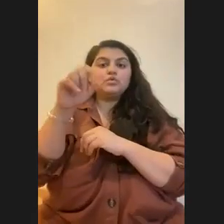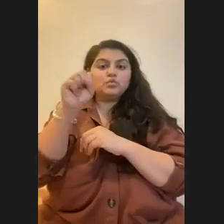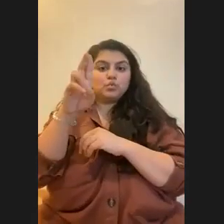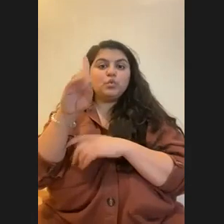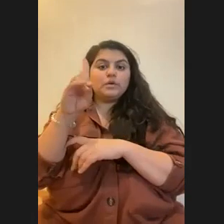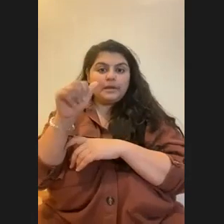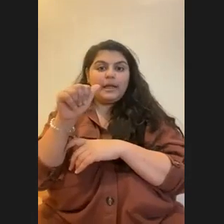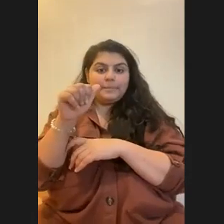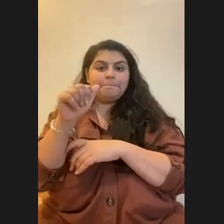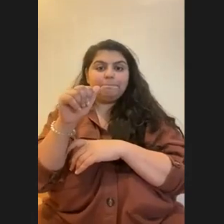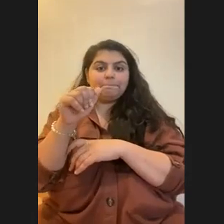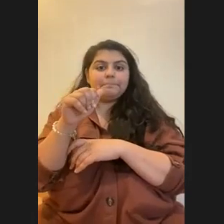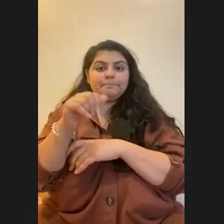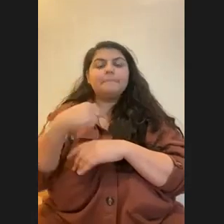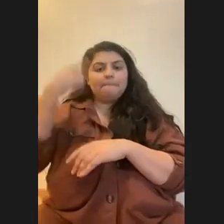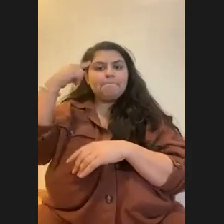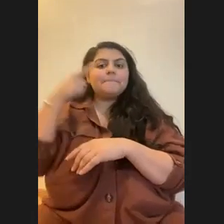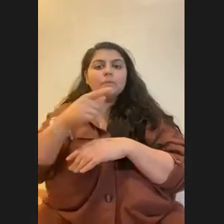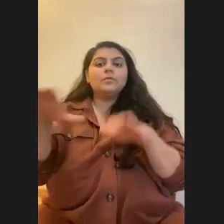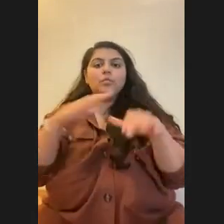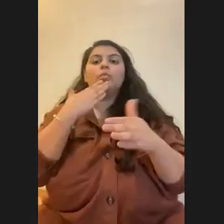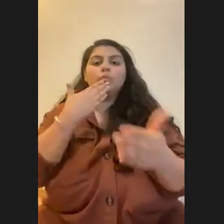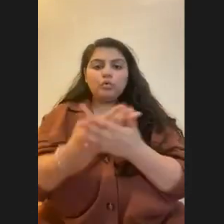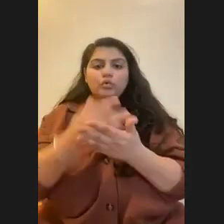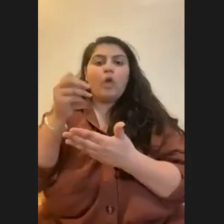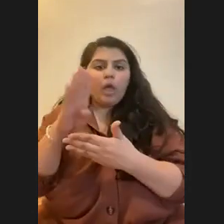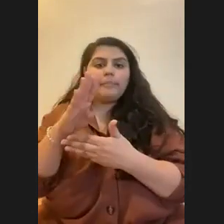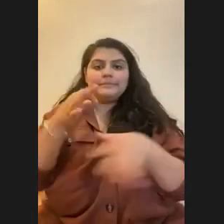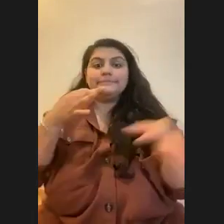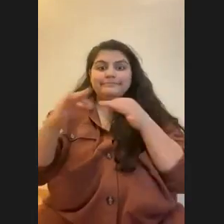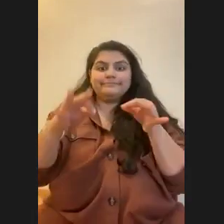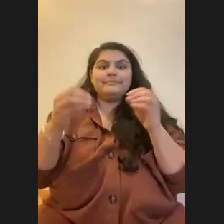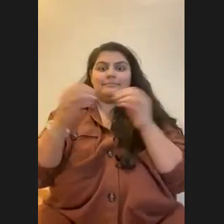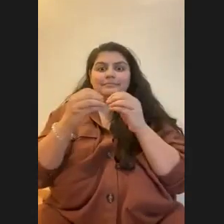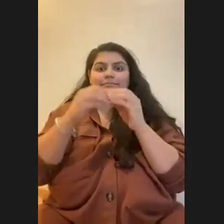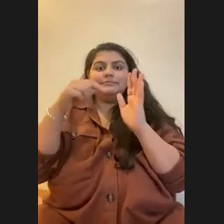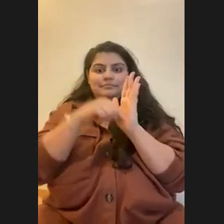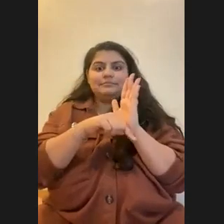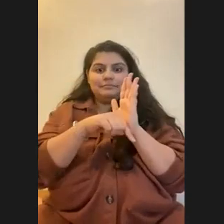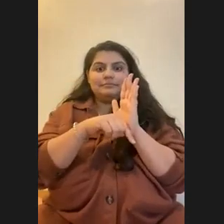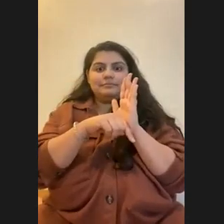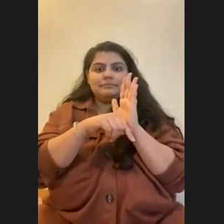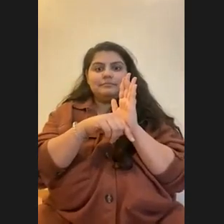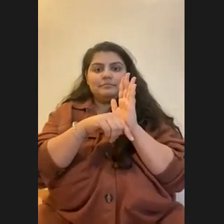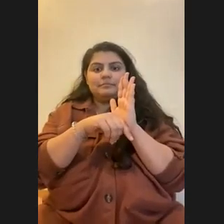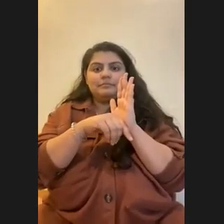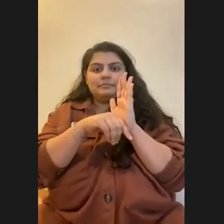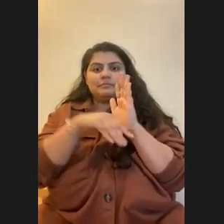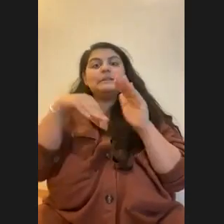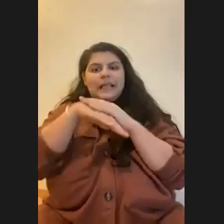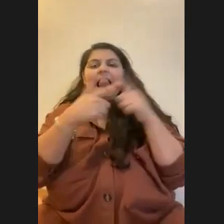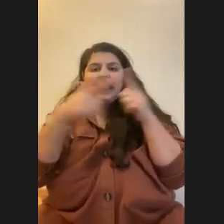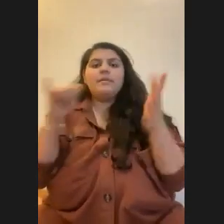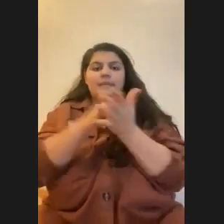I think does a nice job of explaining all this all over again, um, in, in, in language that most folks can understand. Um, sometimes the primary